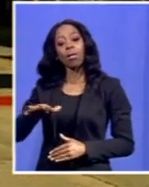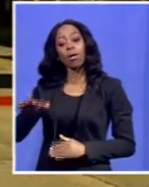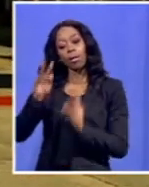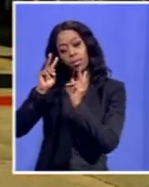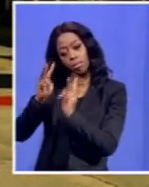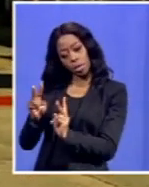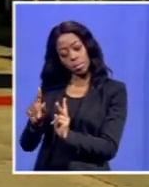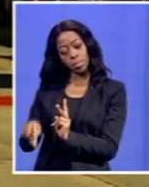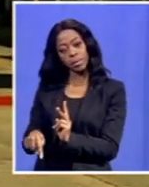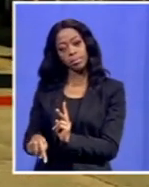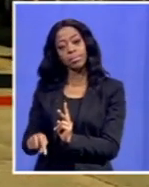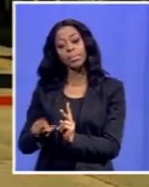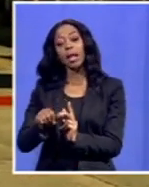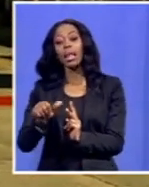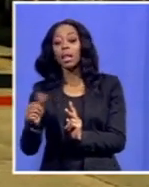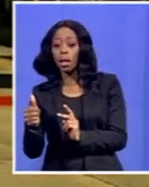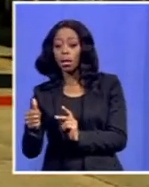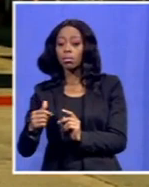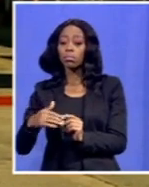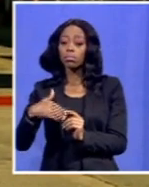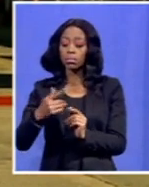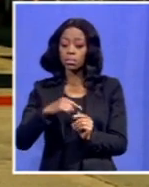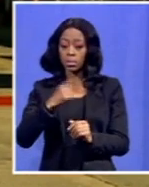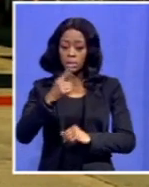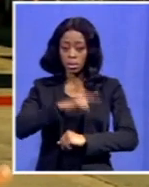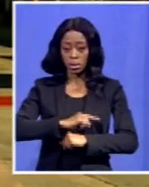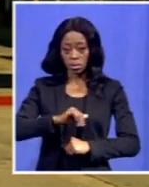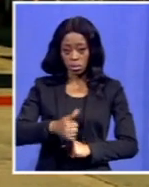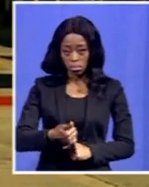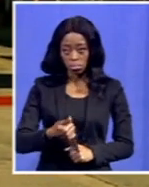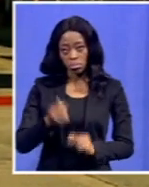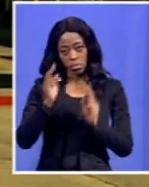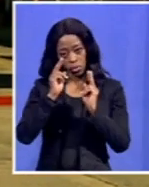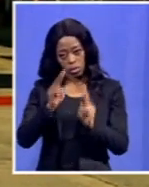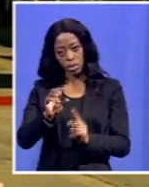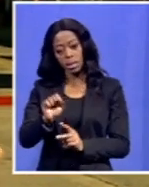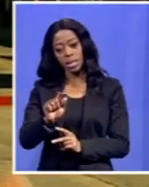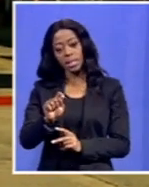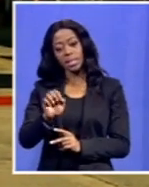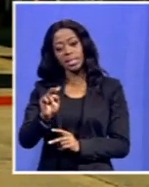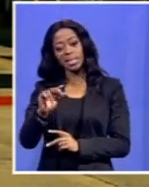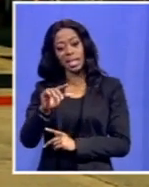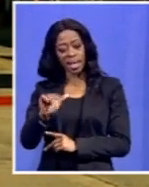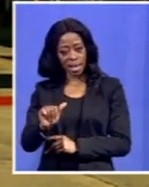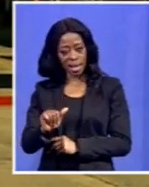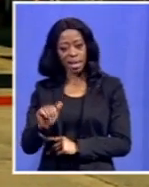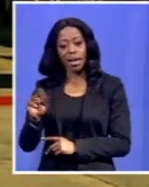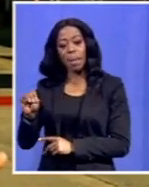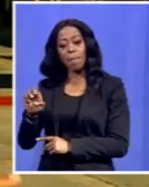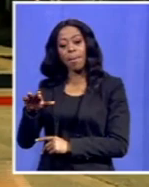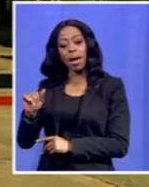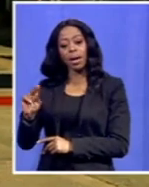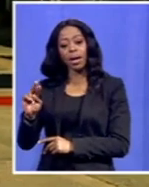And the day after tomorrow, we will also be up to Stenga Manor, Marion Ridge